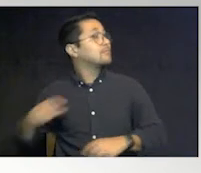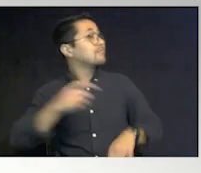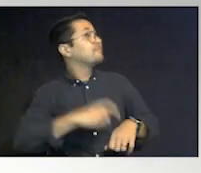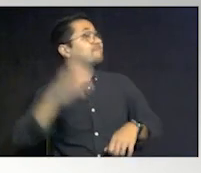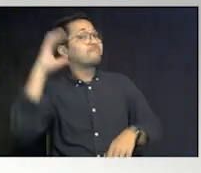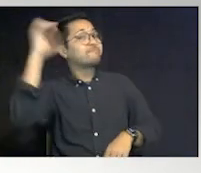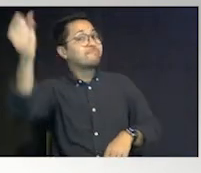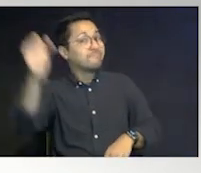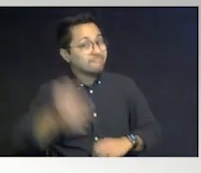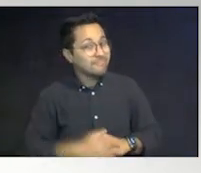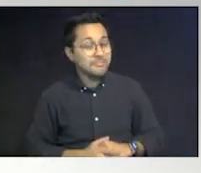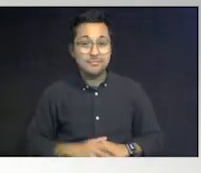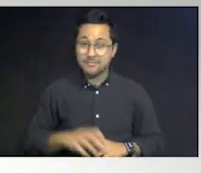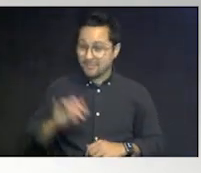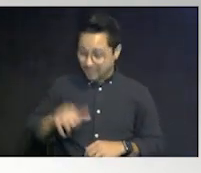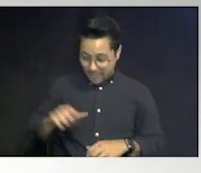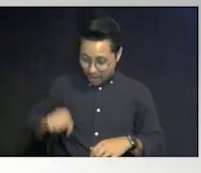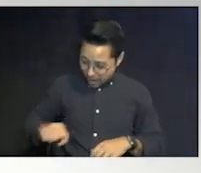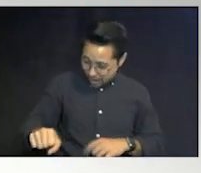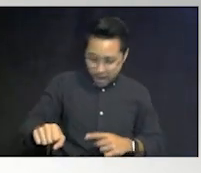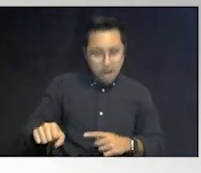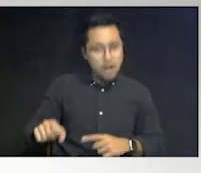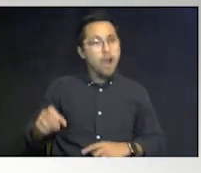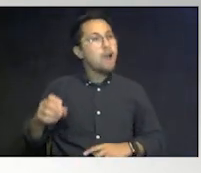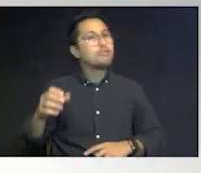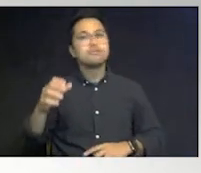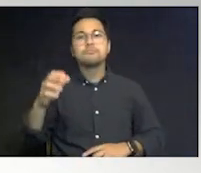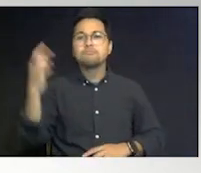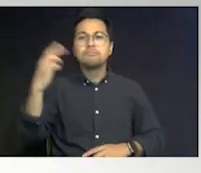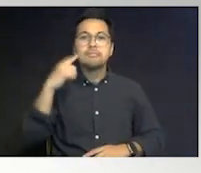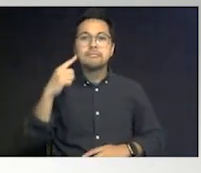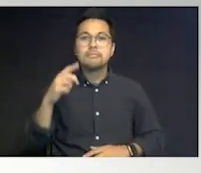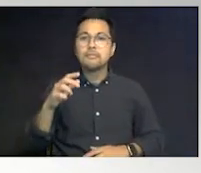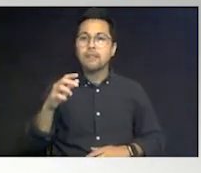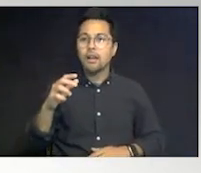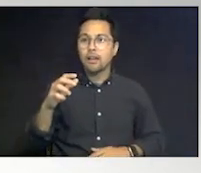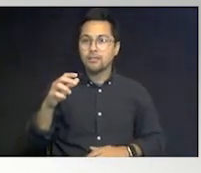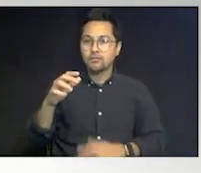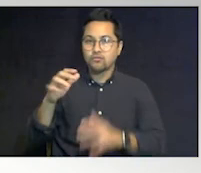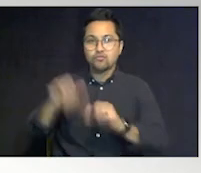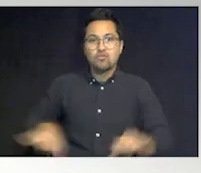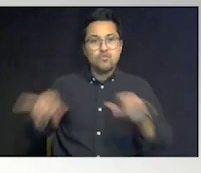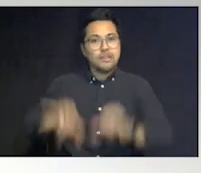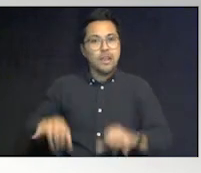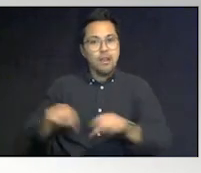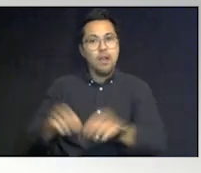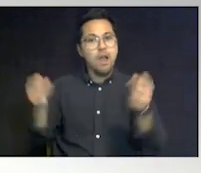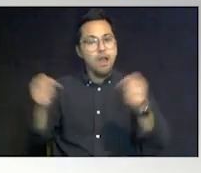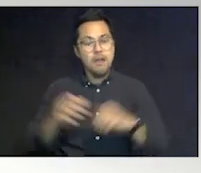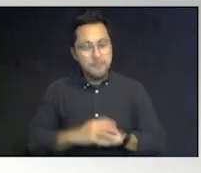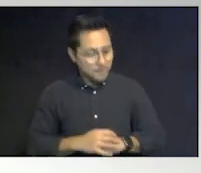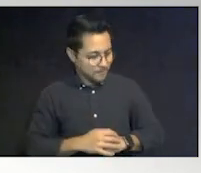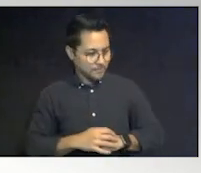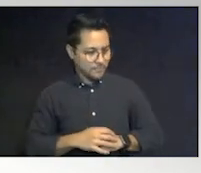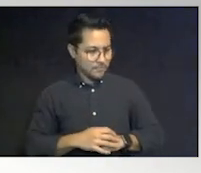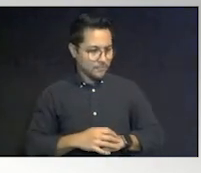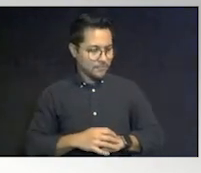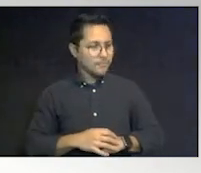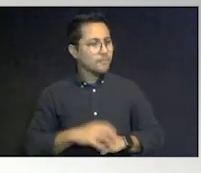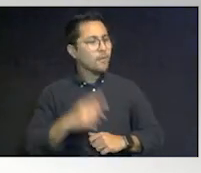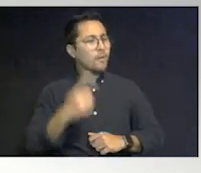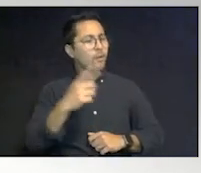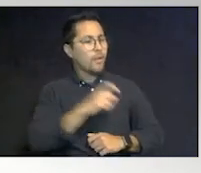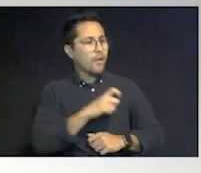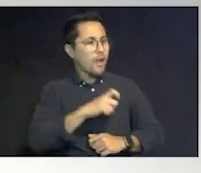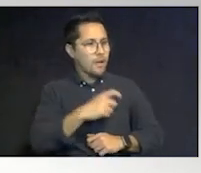Just that alone could trigger the person because the routine has been broken. What happens and we just had a training on the other county where one of the deaf and he